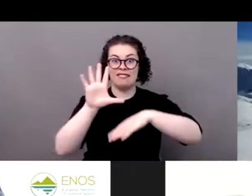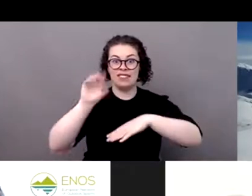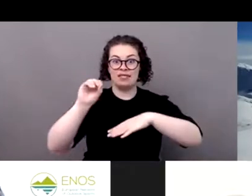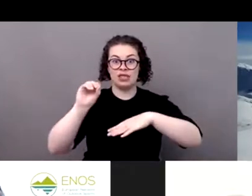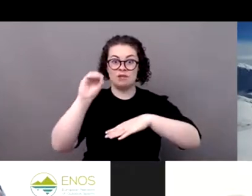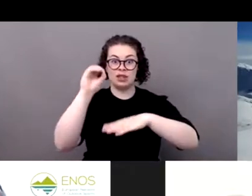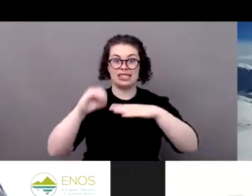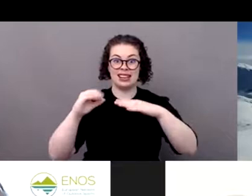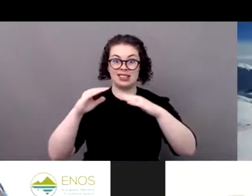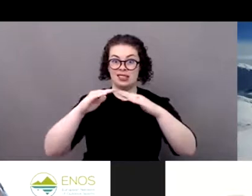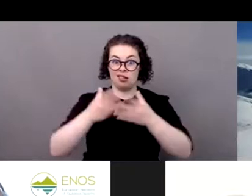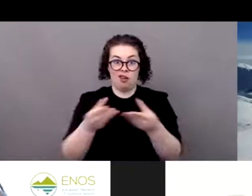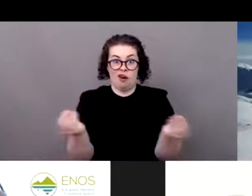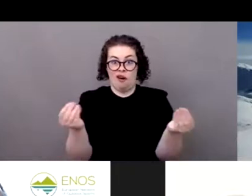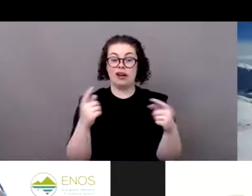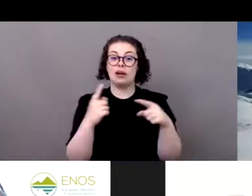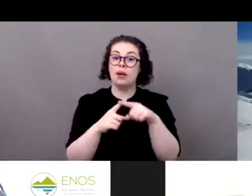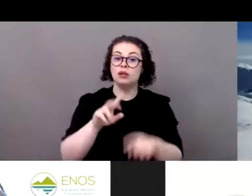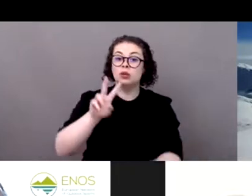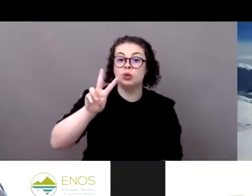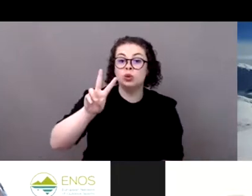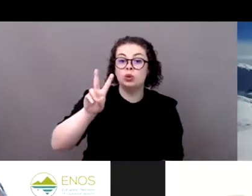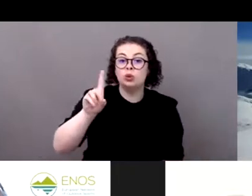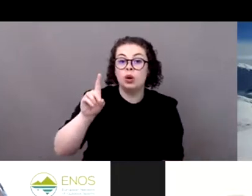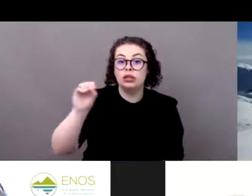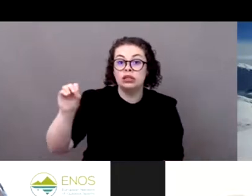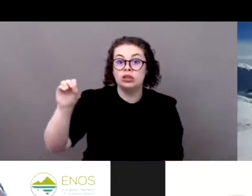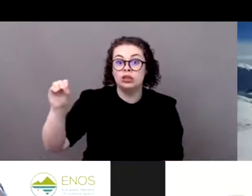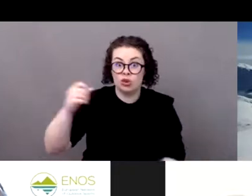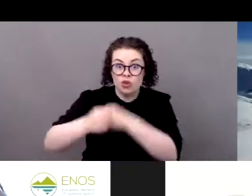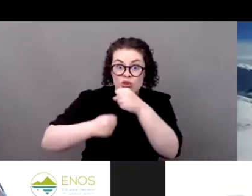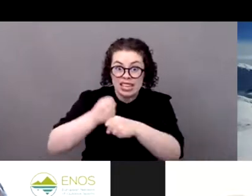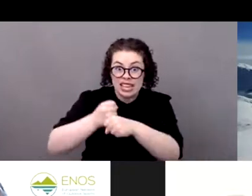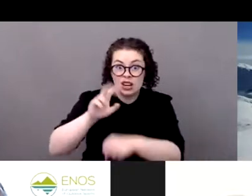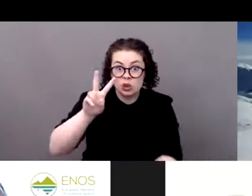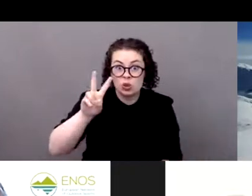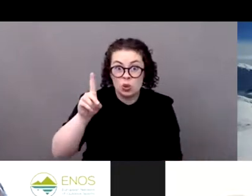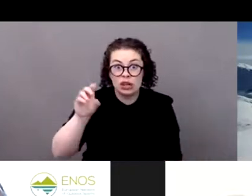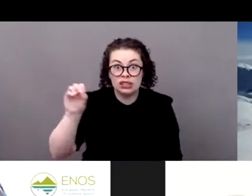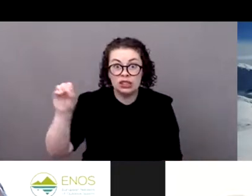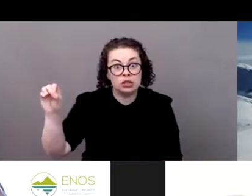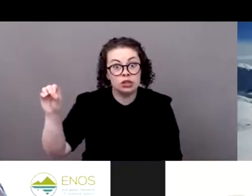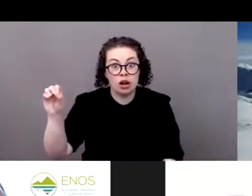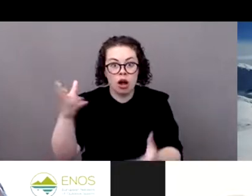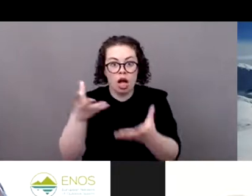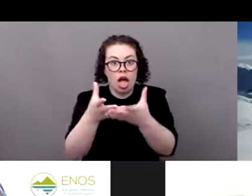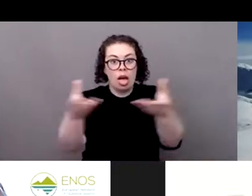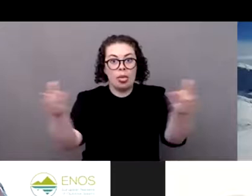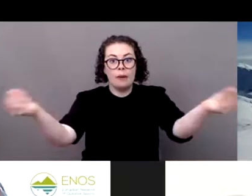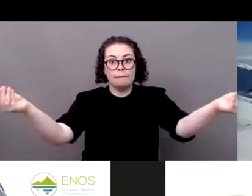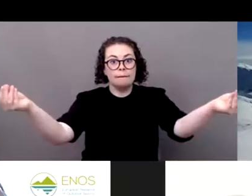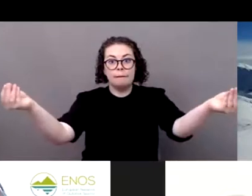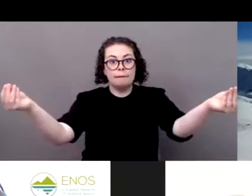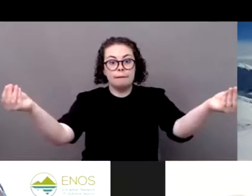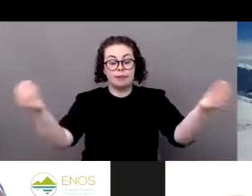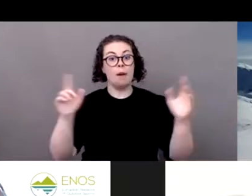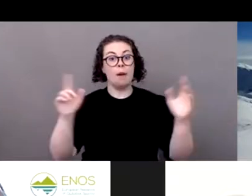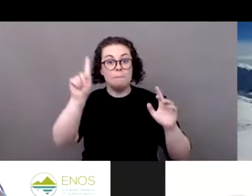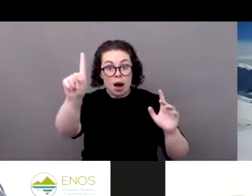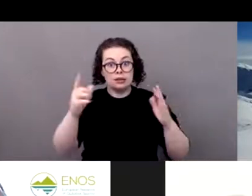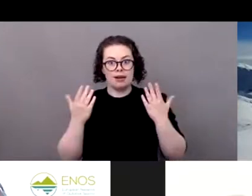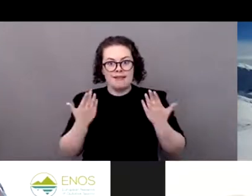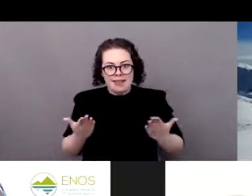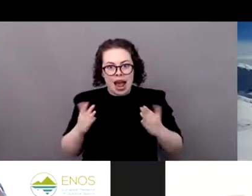today where we can reduce that to 30% if we manage to get on a pathway for 1.5 degrees warming. And that